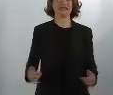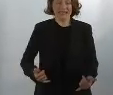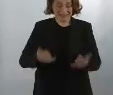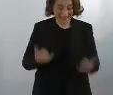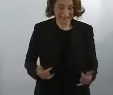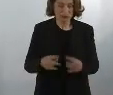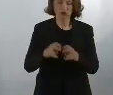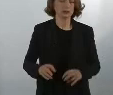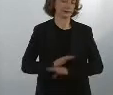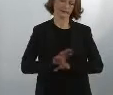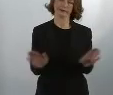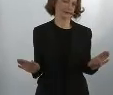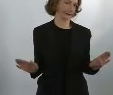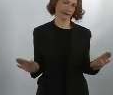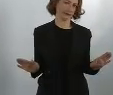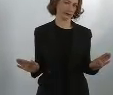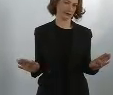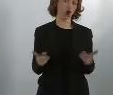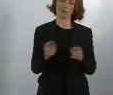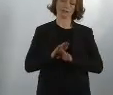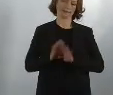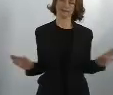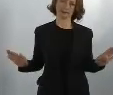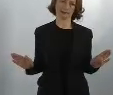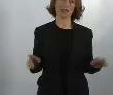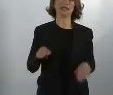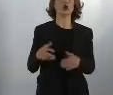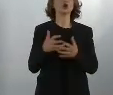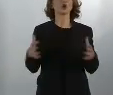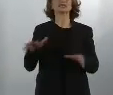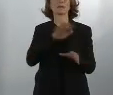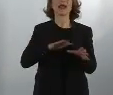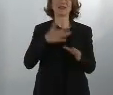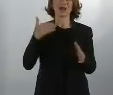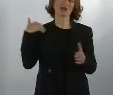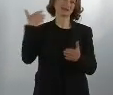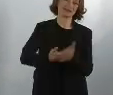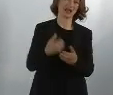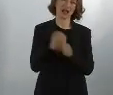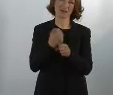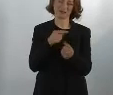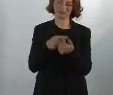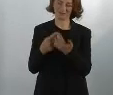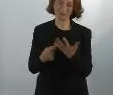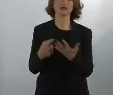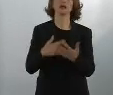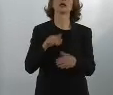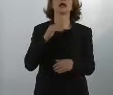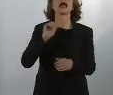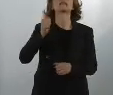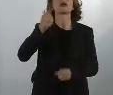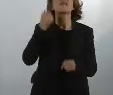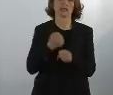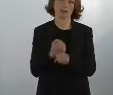police, or the public service. So it is not, I think, the right time to conduct the study, because first of all, we have to deal with